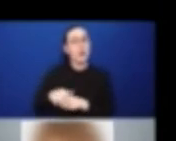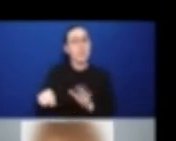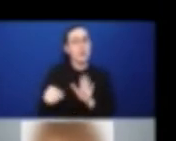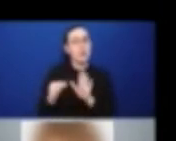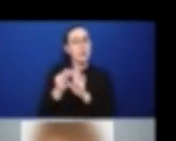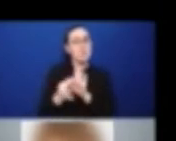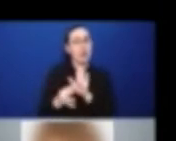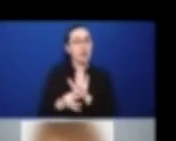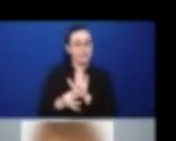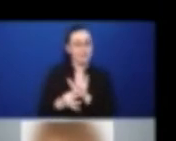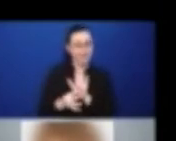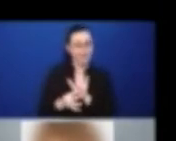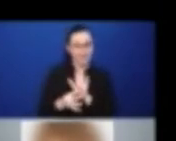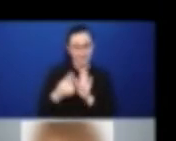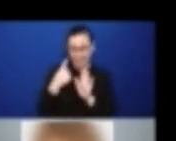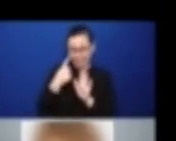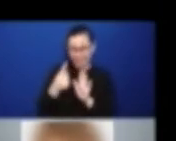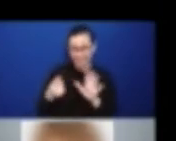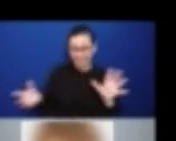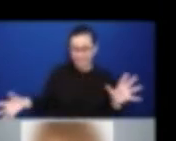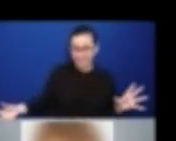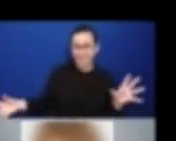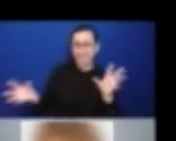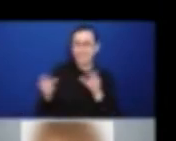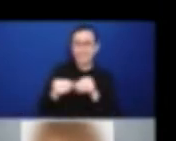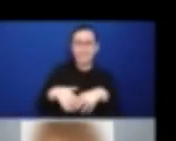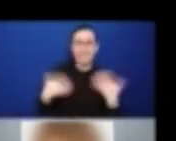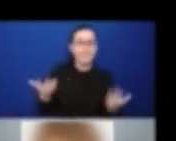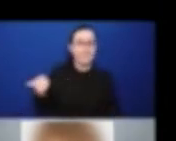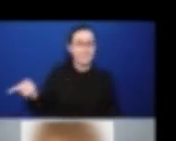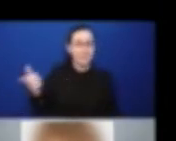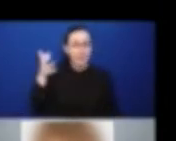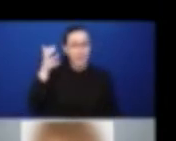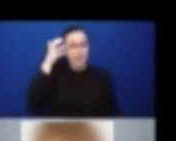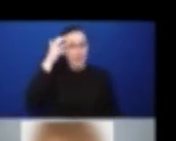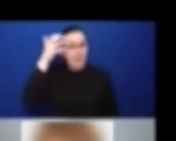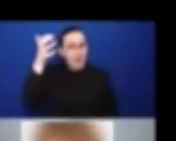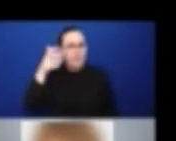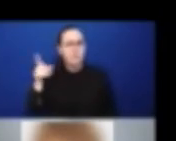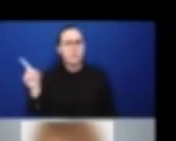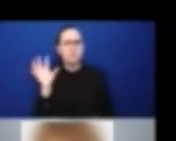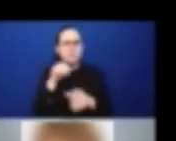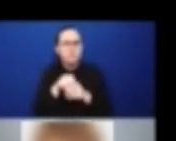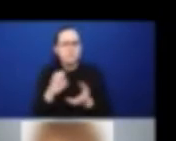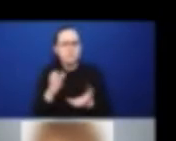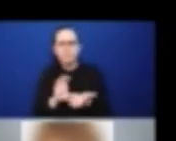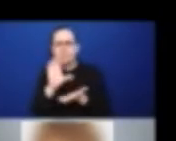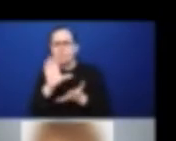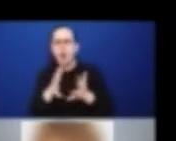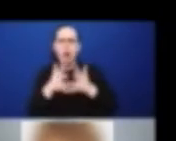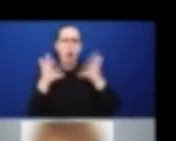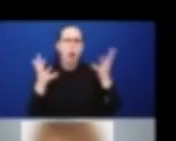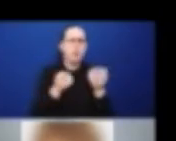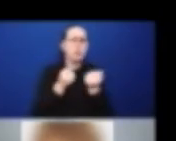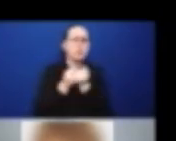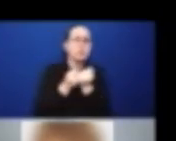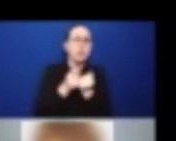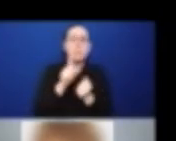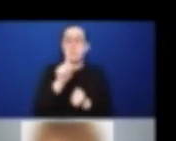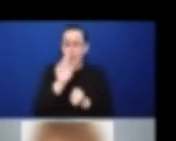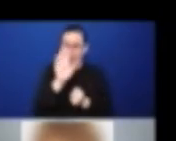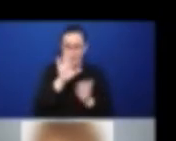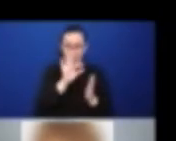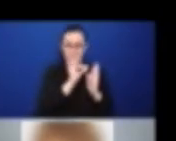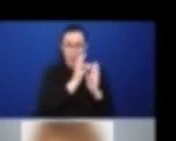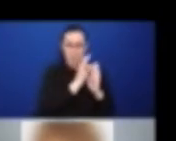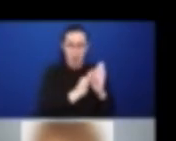action, the nature and quality of the policies require analysis to determine what the extent to which these policies